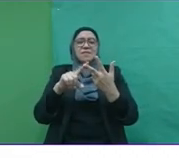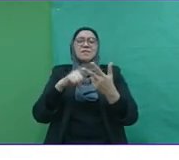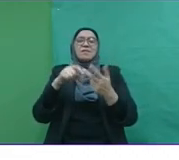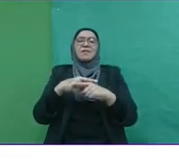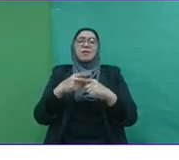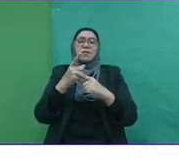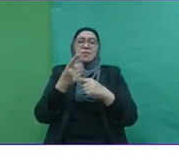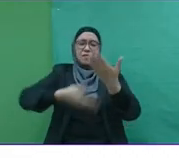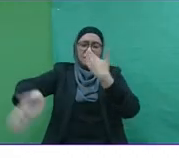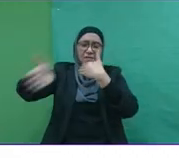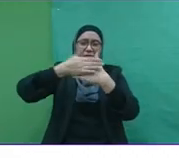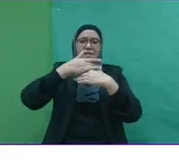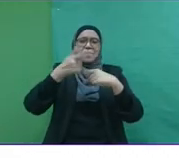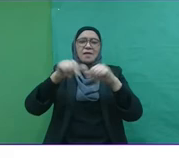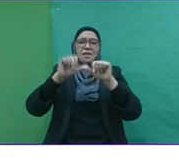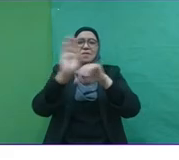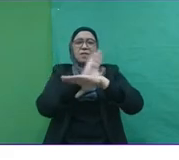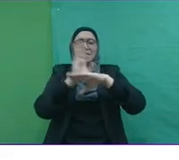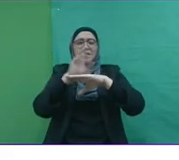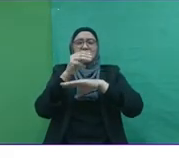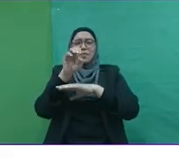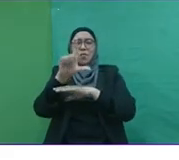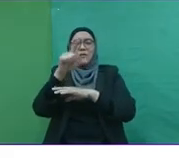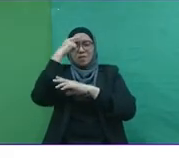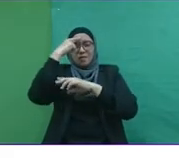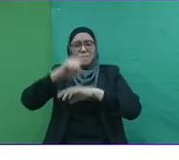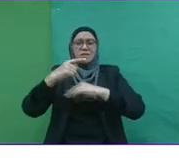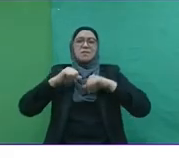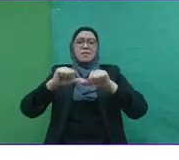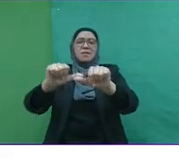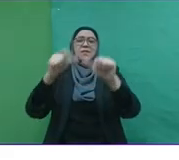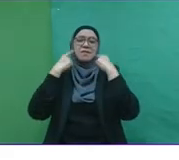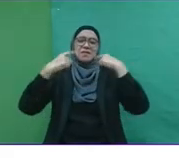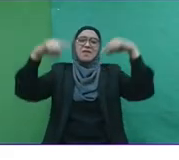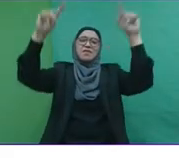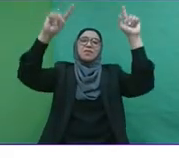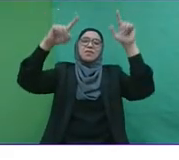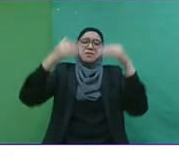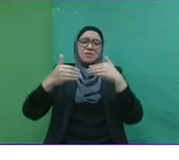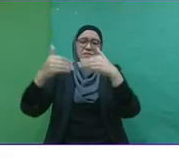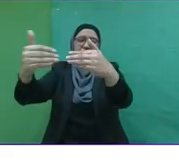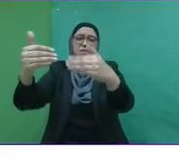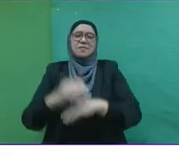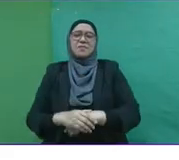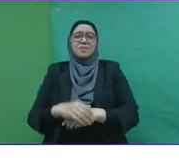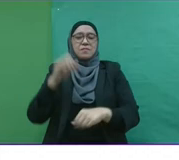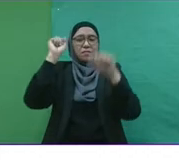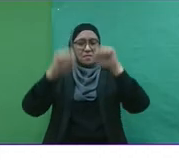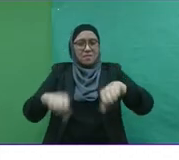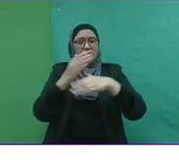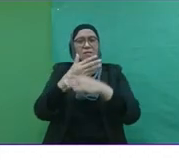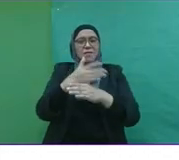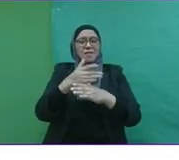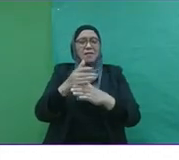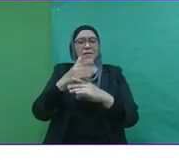to reinvent their business models to stay successful ahead. If I can share a